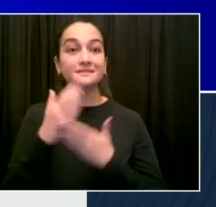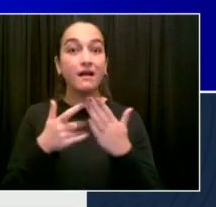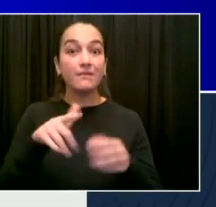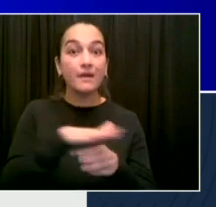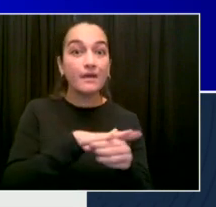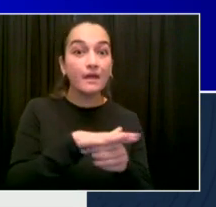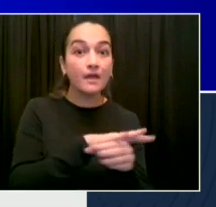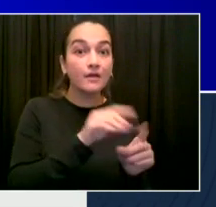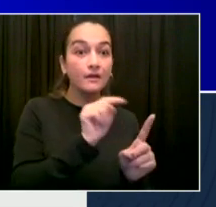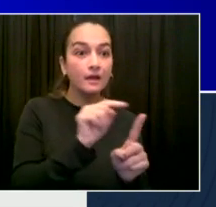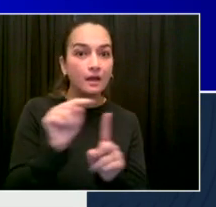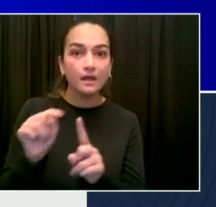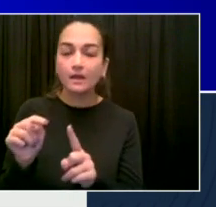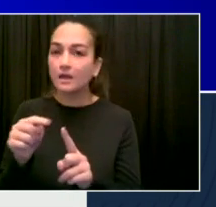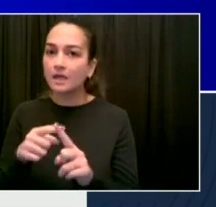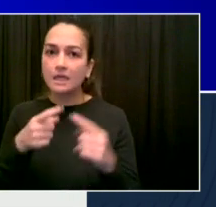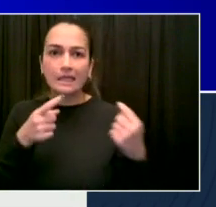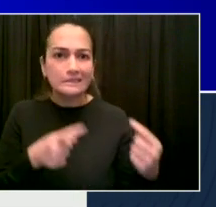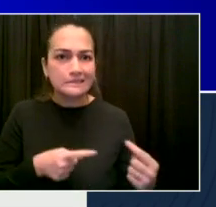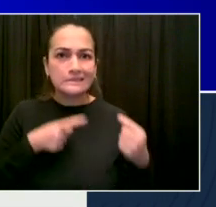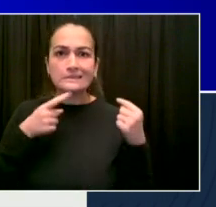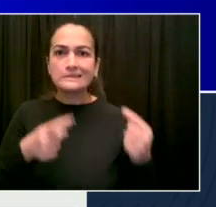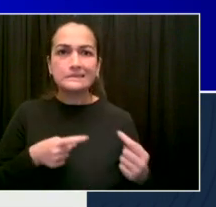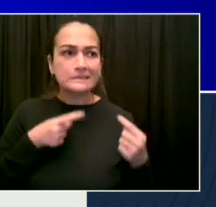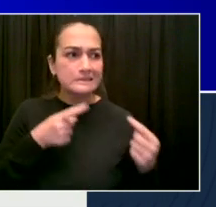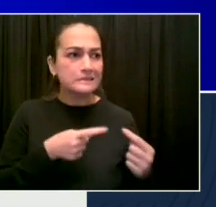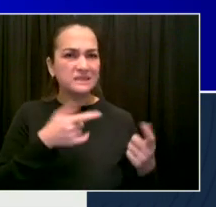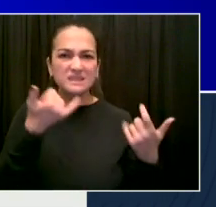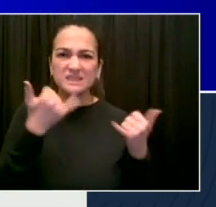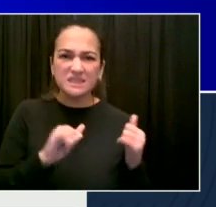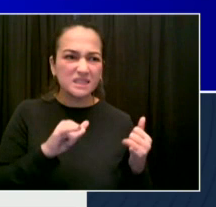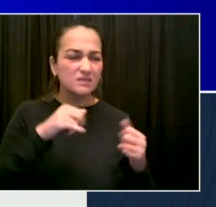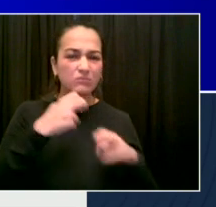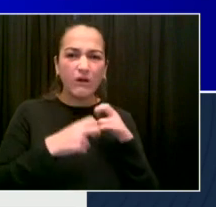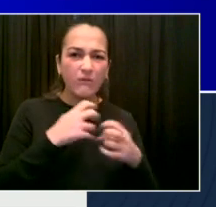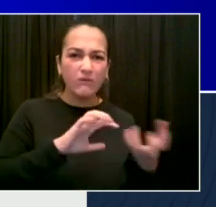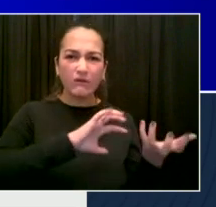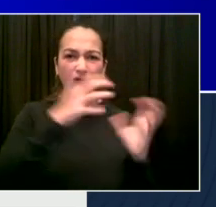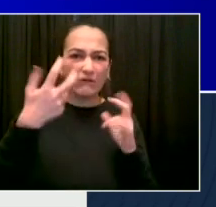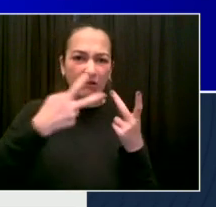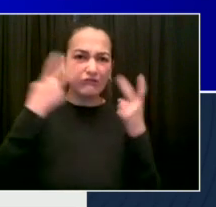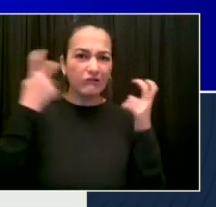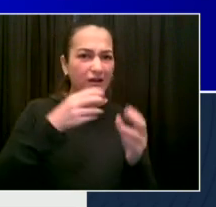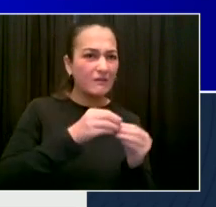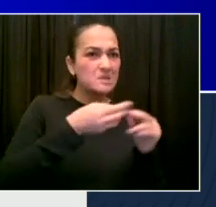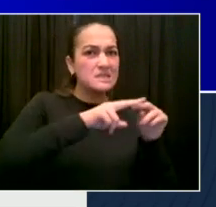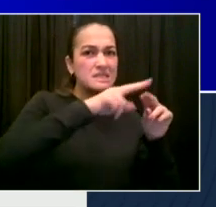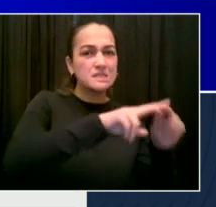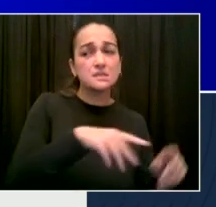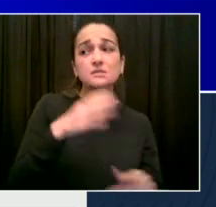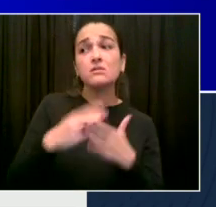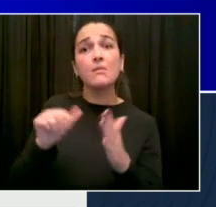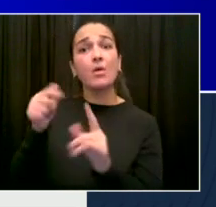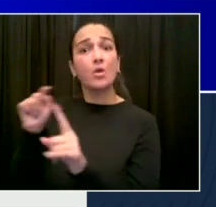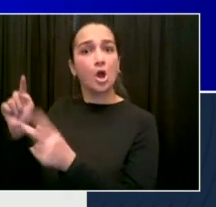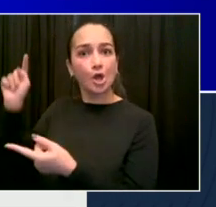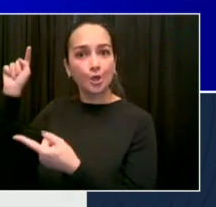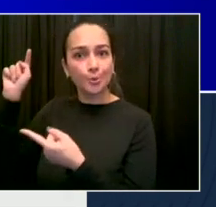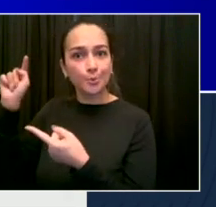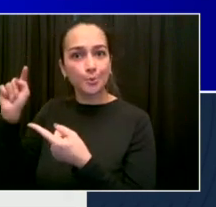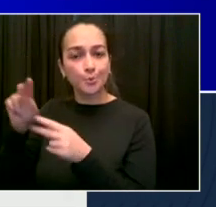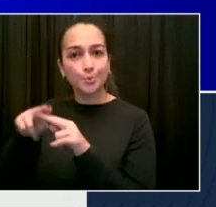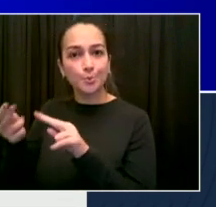New York City has now proven that our efforts are working. Our murder rate lower than the next five biggest cities, lower than the national